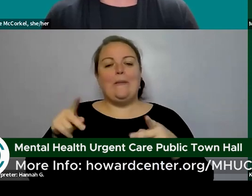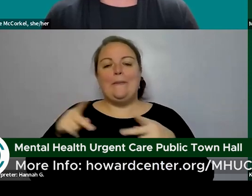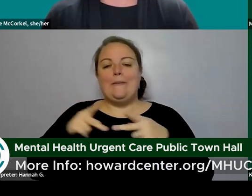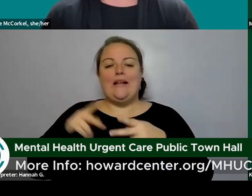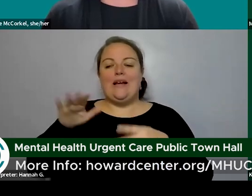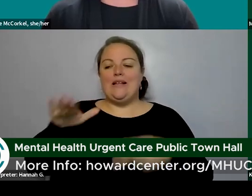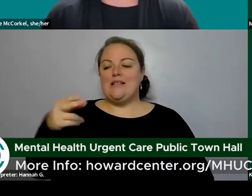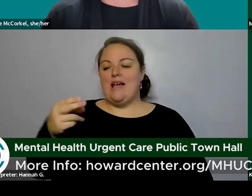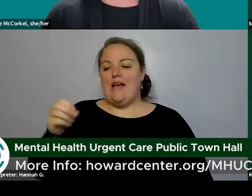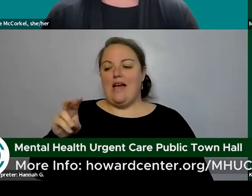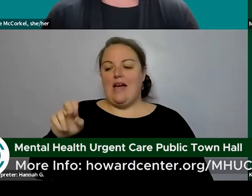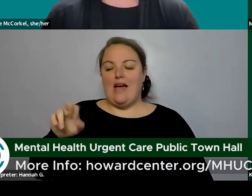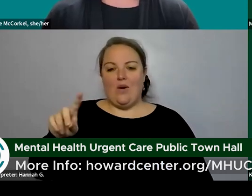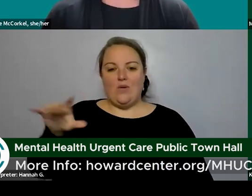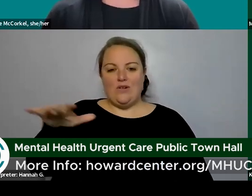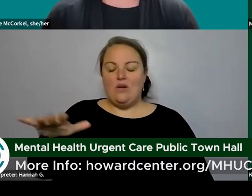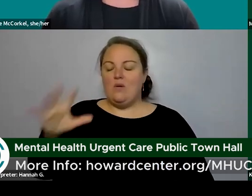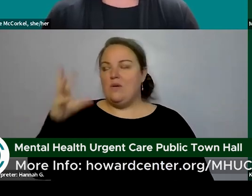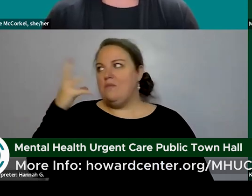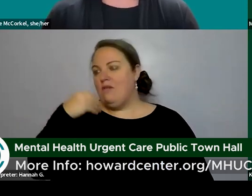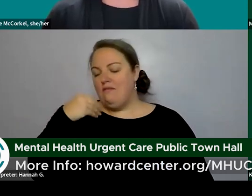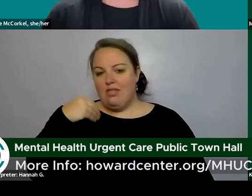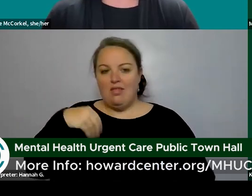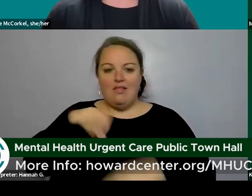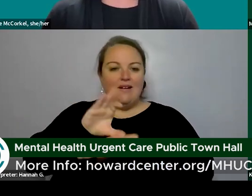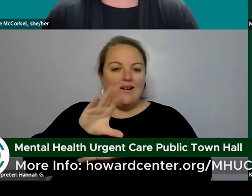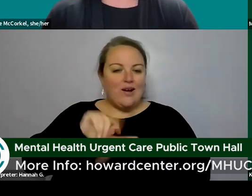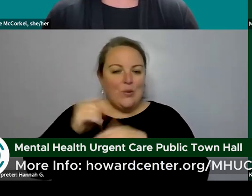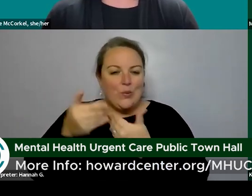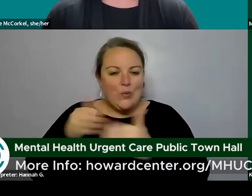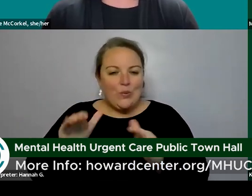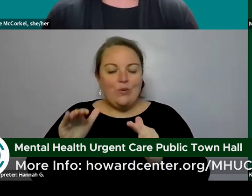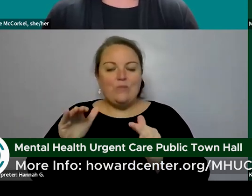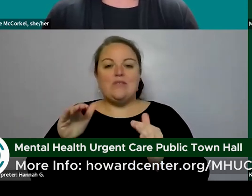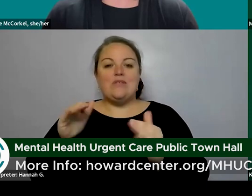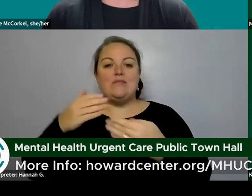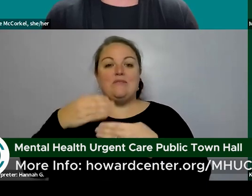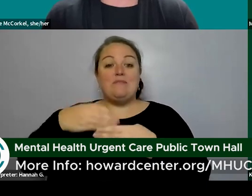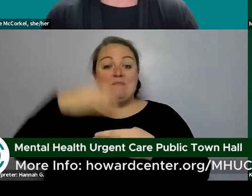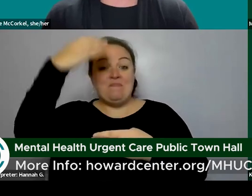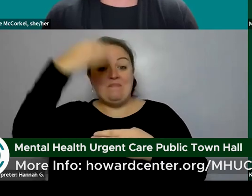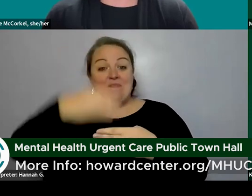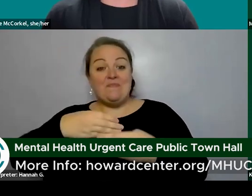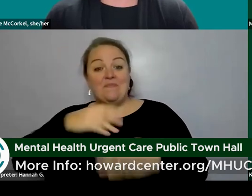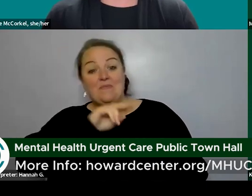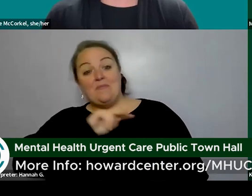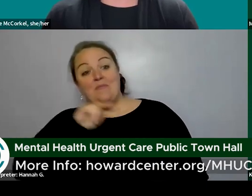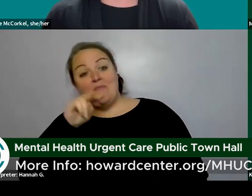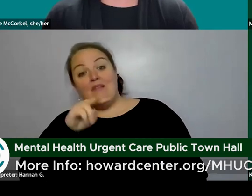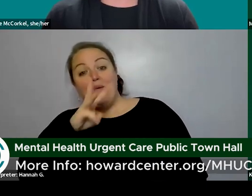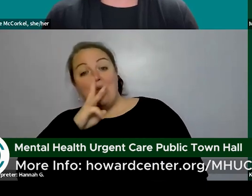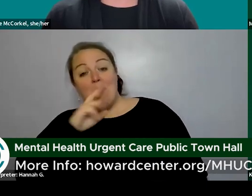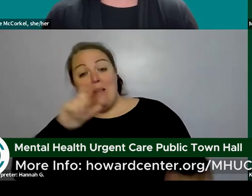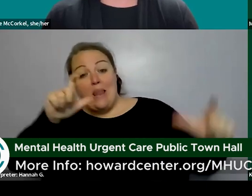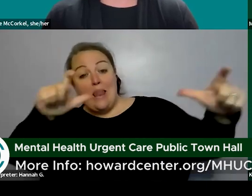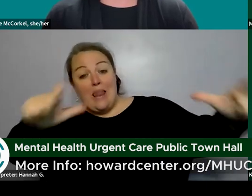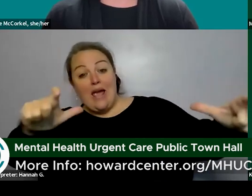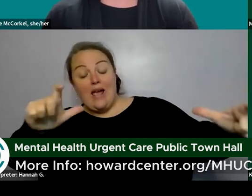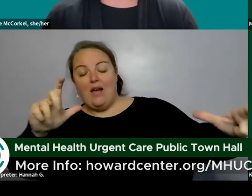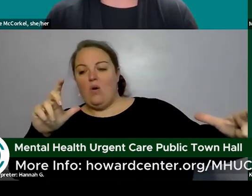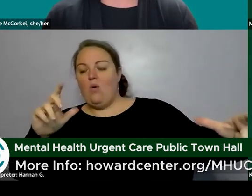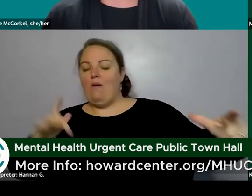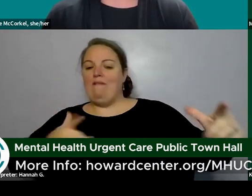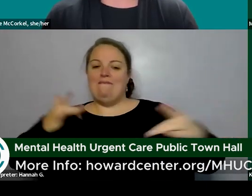and all of the consultation rooms for the guests have views of the lake and it does feel very